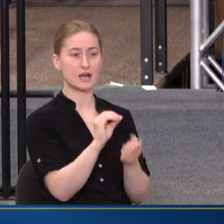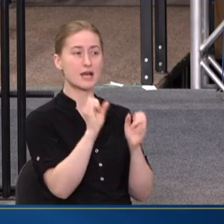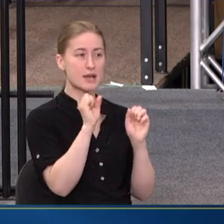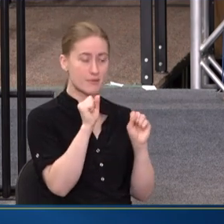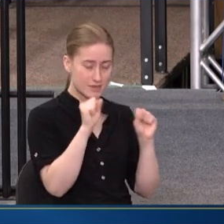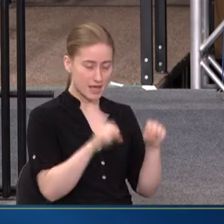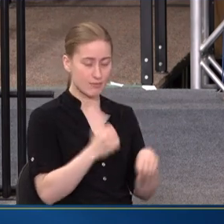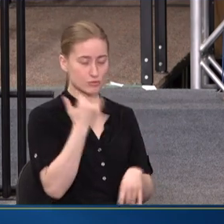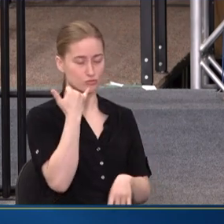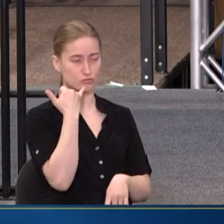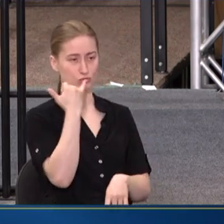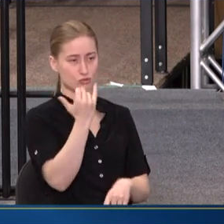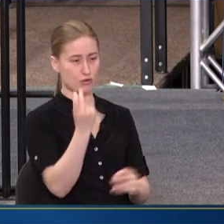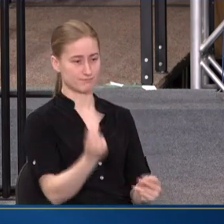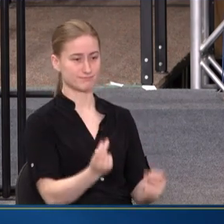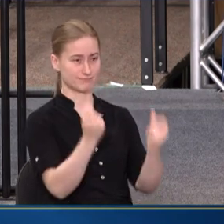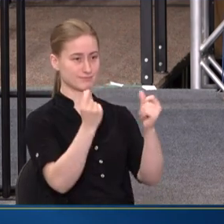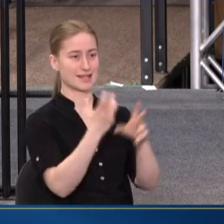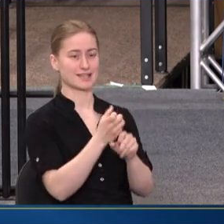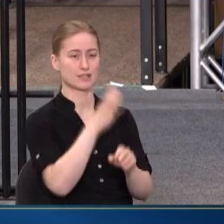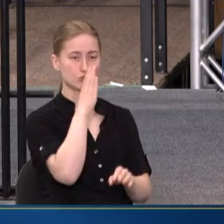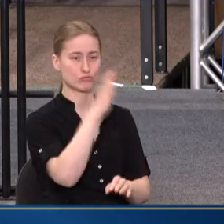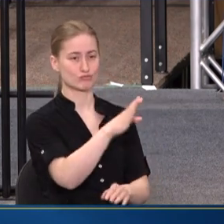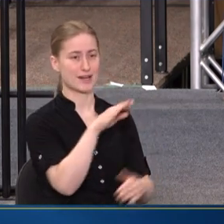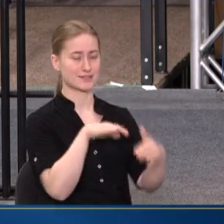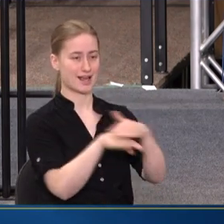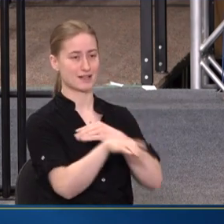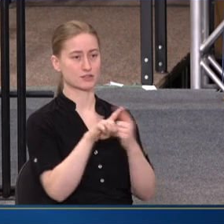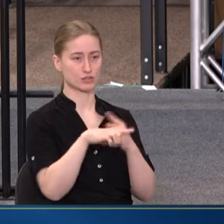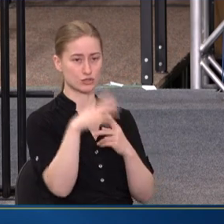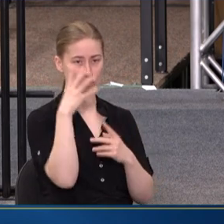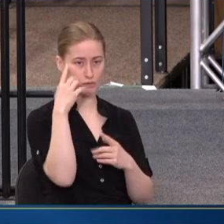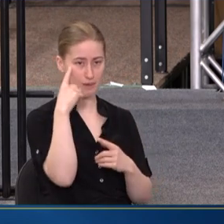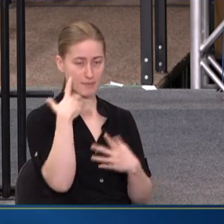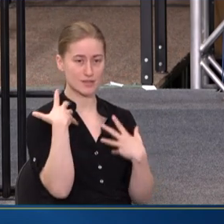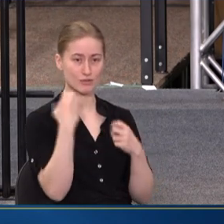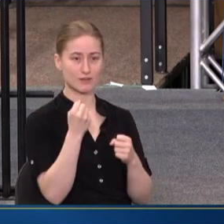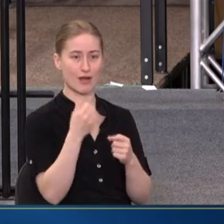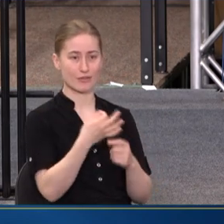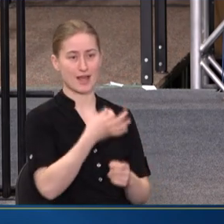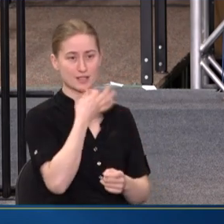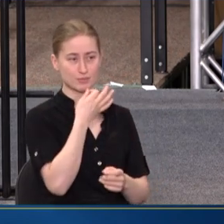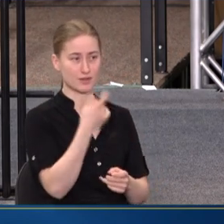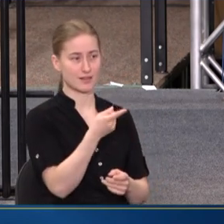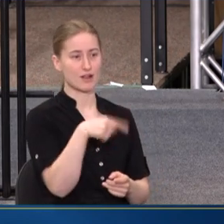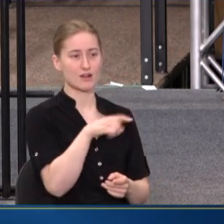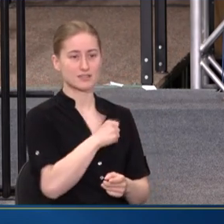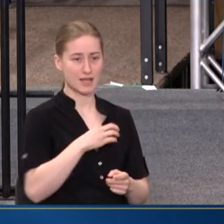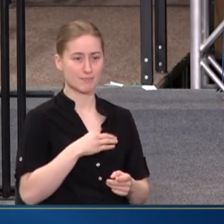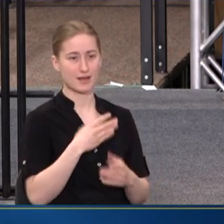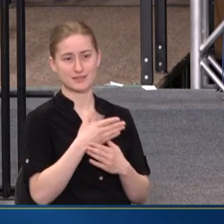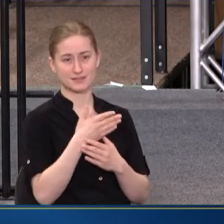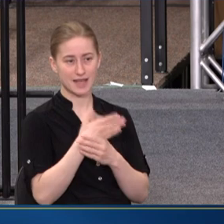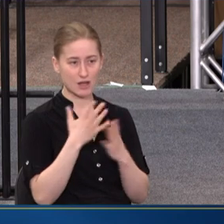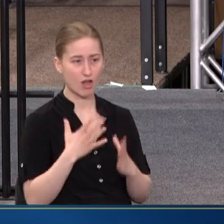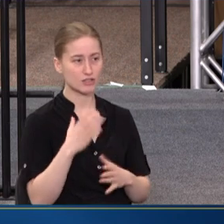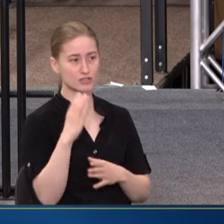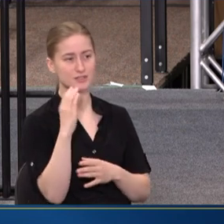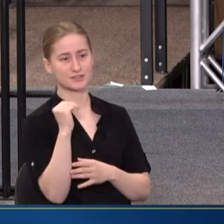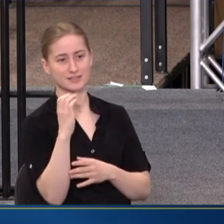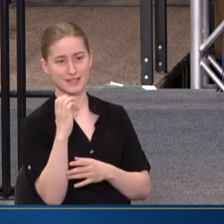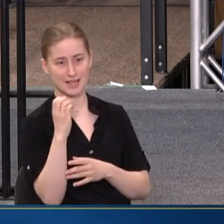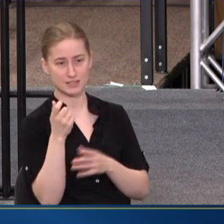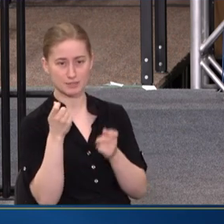TO CALL AND GET DIRECT ACCESS TO MENTAL HEALTH EXPERTS. THESE LINES ARE STAFFED BY PSYCHOLOGISTS AND CASE MANAGING